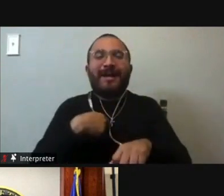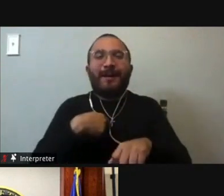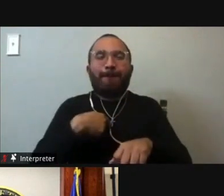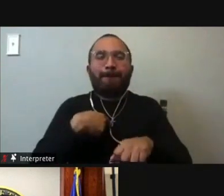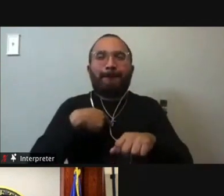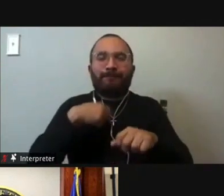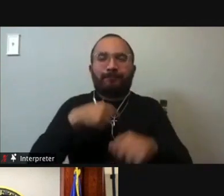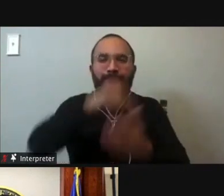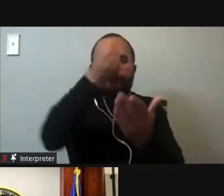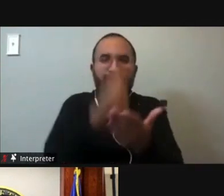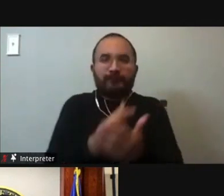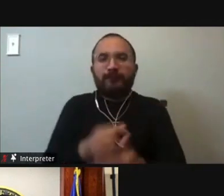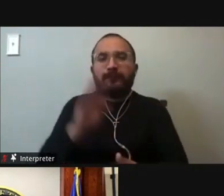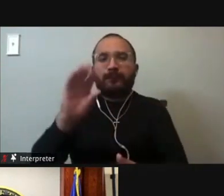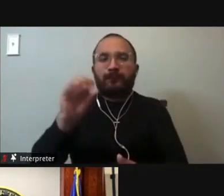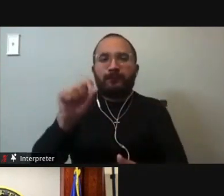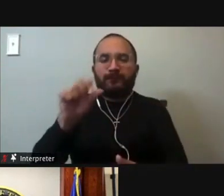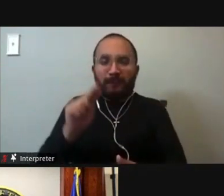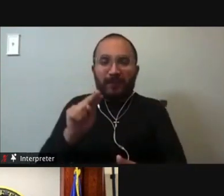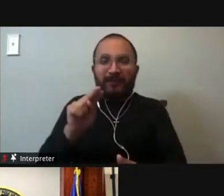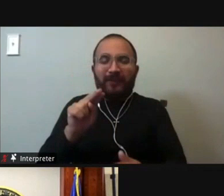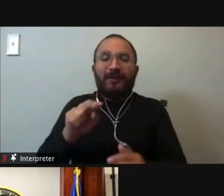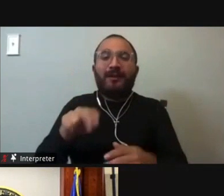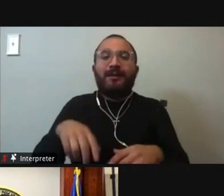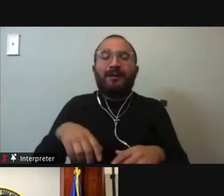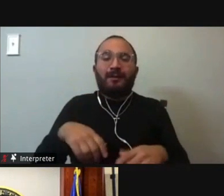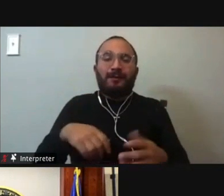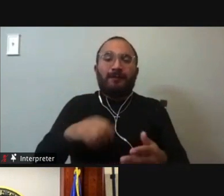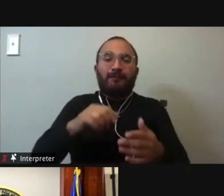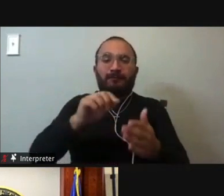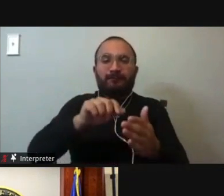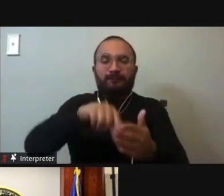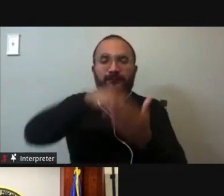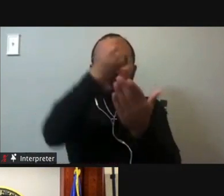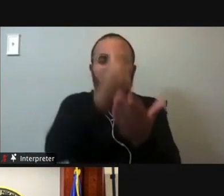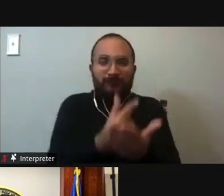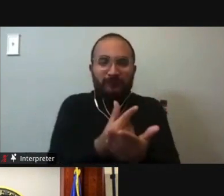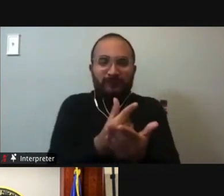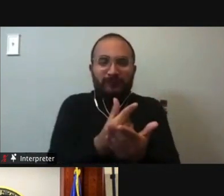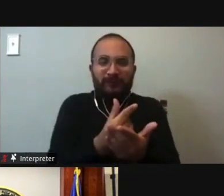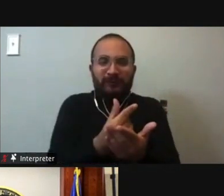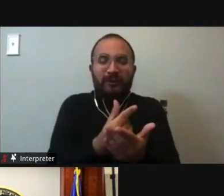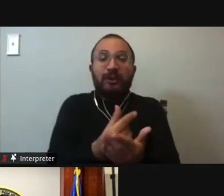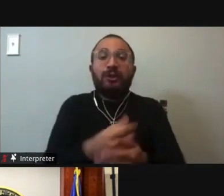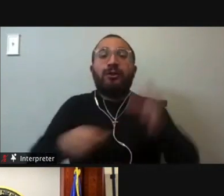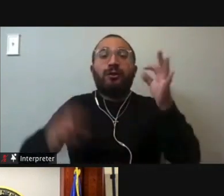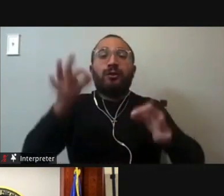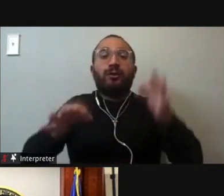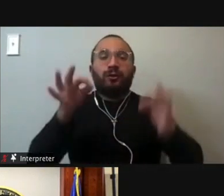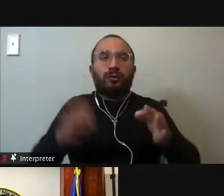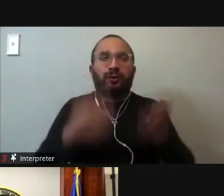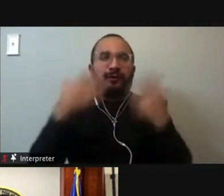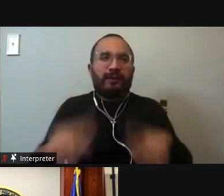of Boston University School of Law and a former law clerk. Uh, I joined the appellate court after 20 years of picking juries in